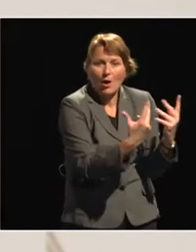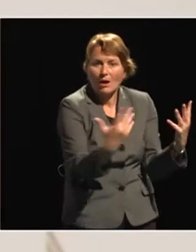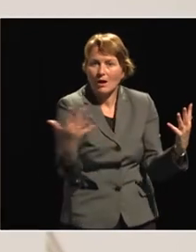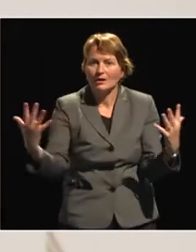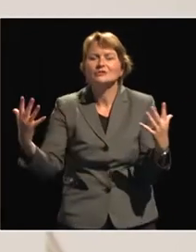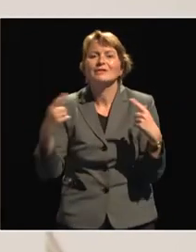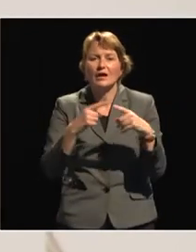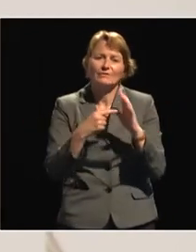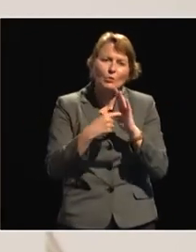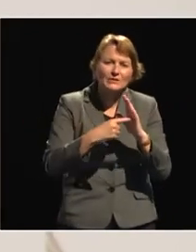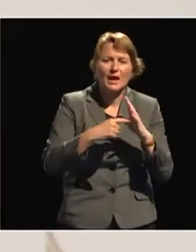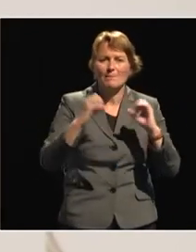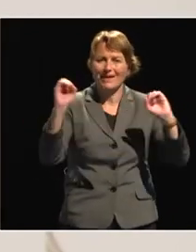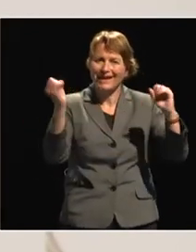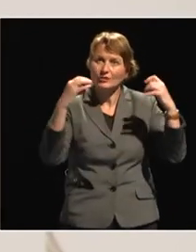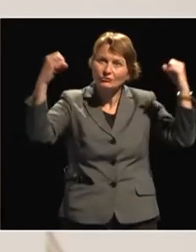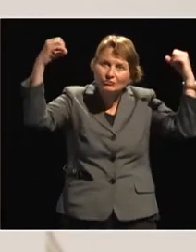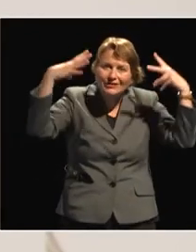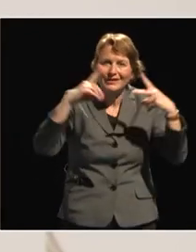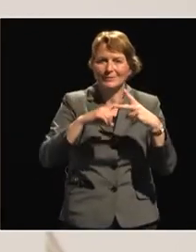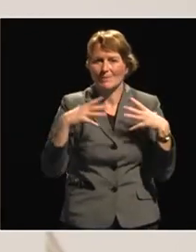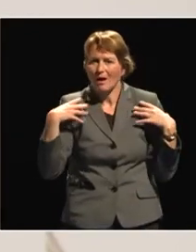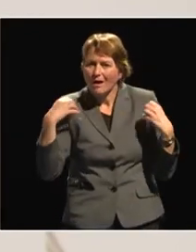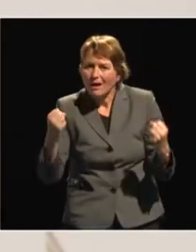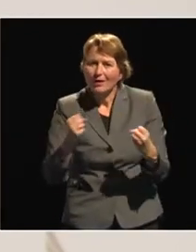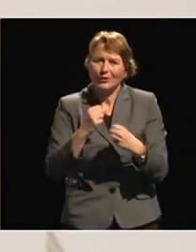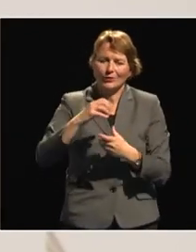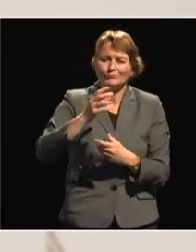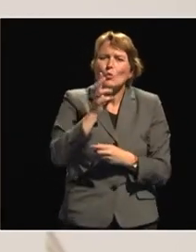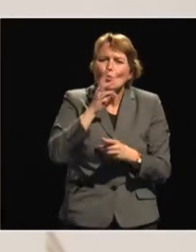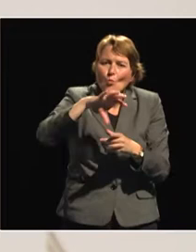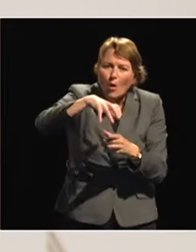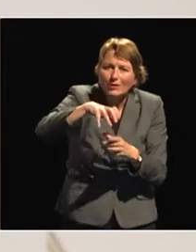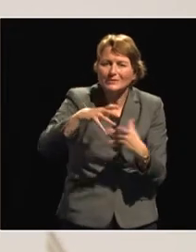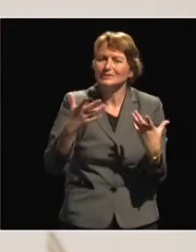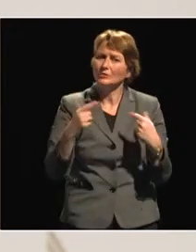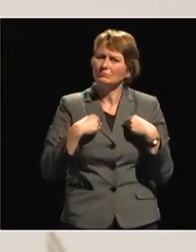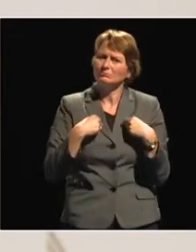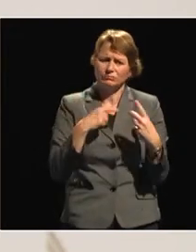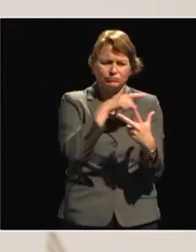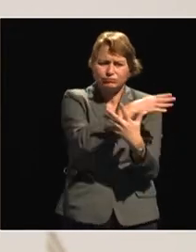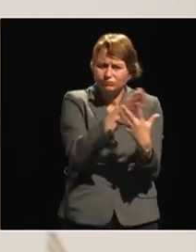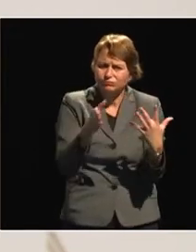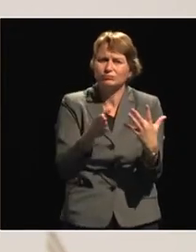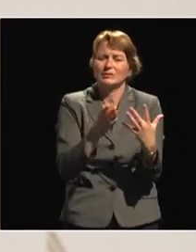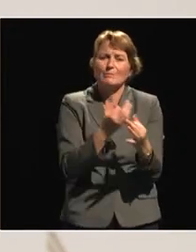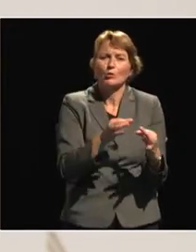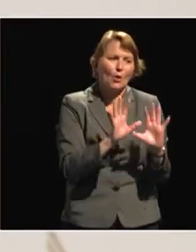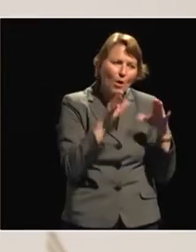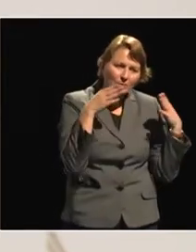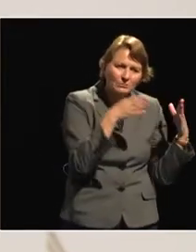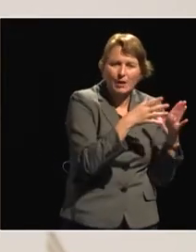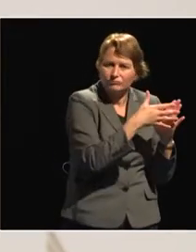energy, health, water, and other resources, it's very, very important. Fundamentally, it's